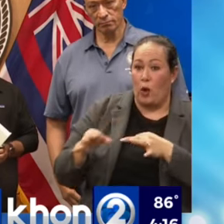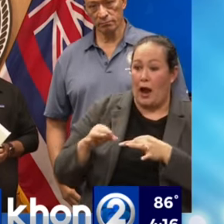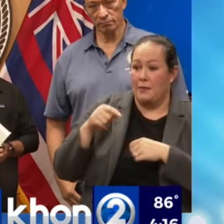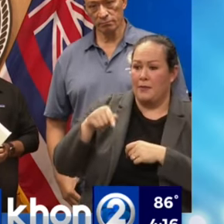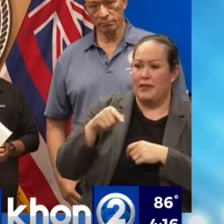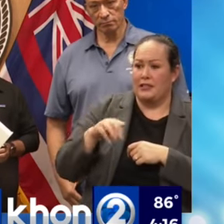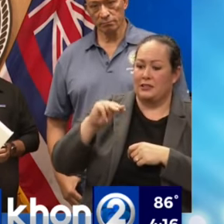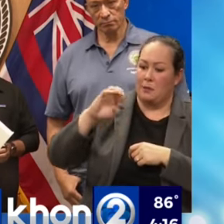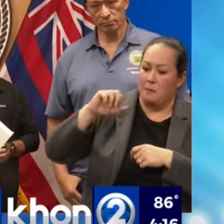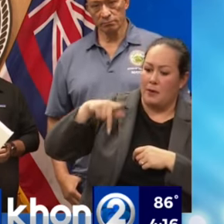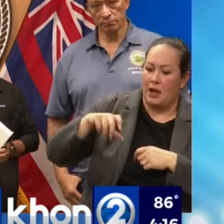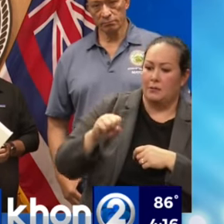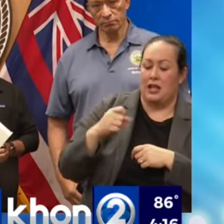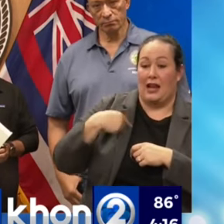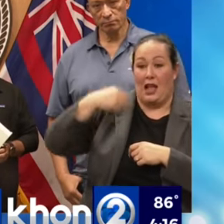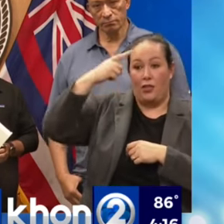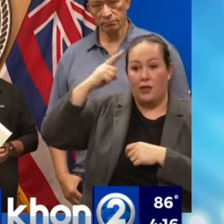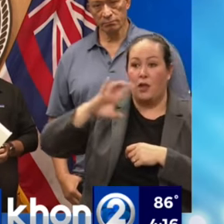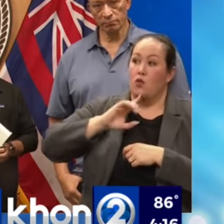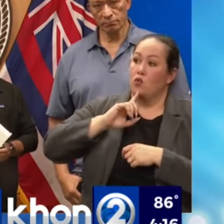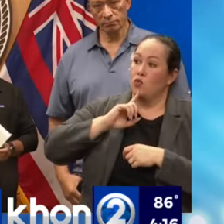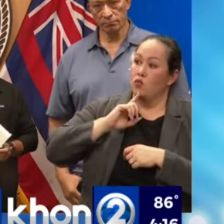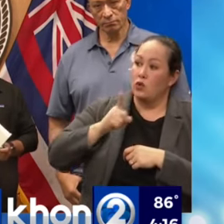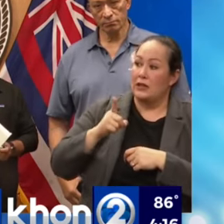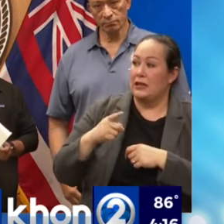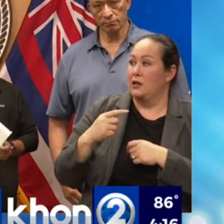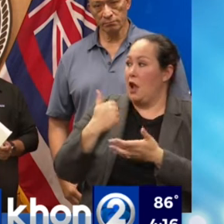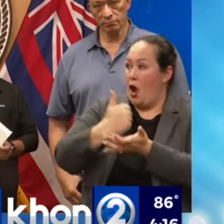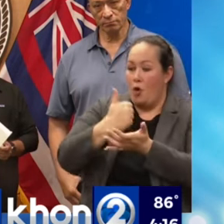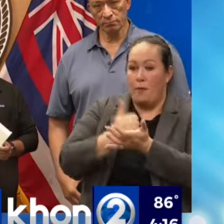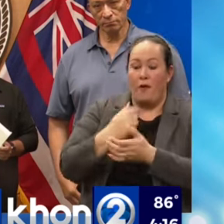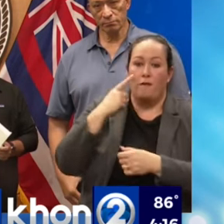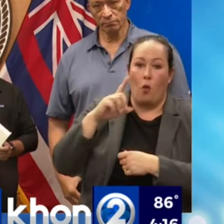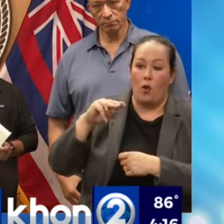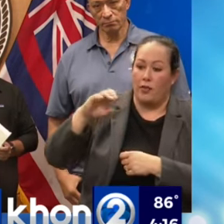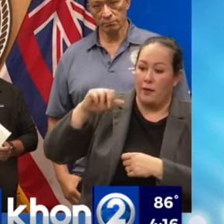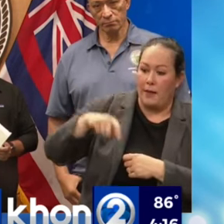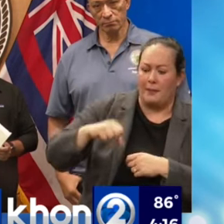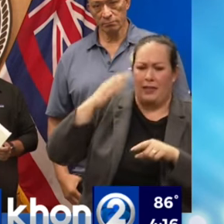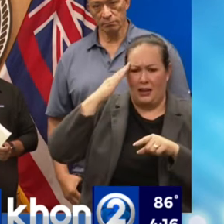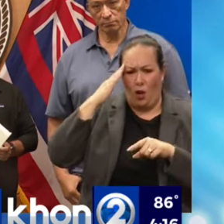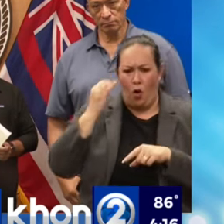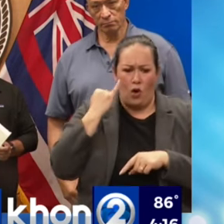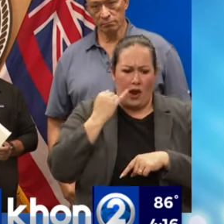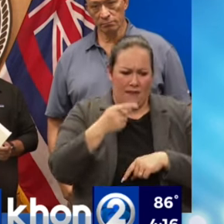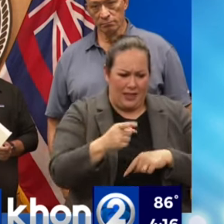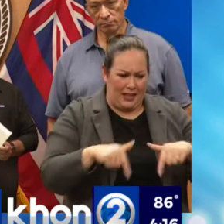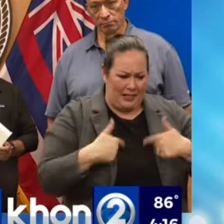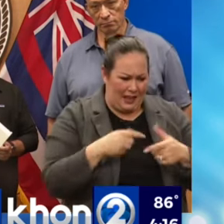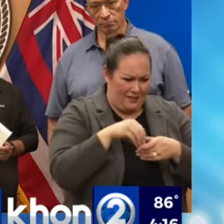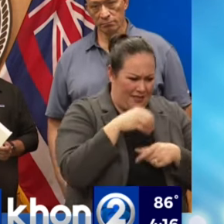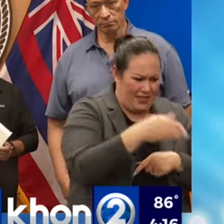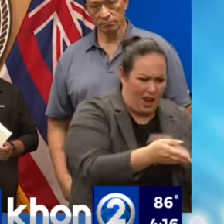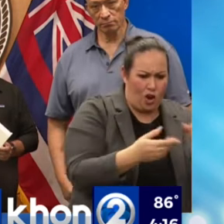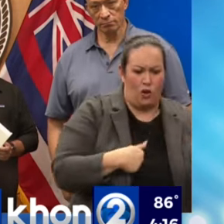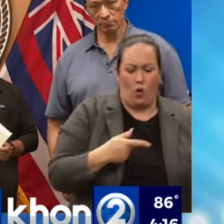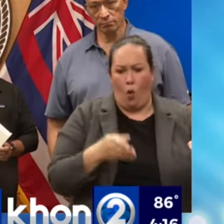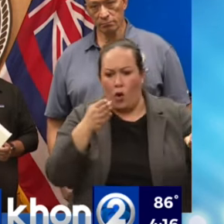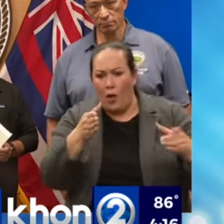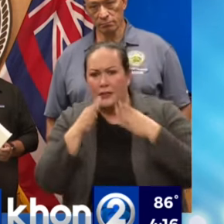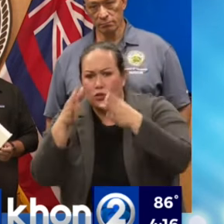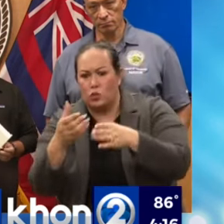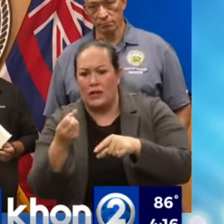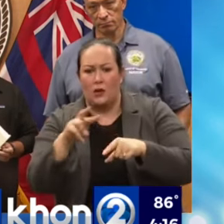And I think that they would be very helpful to people to see the map. They know whether their relative lived next to a condo or in a condo down the street.